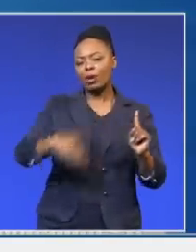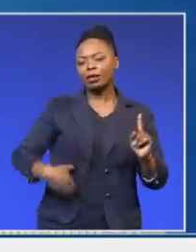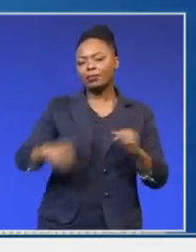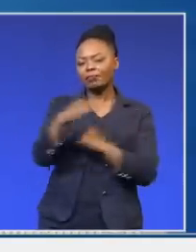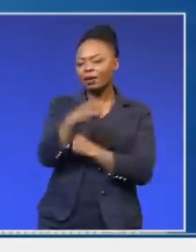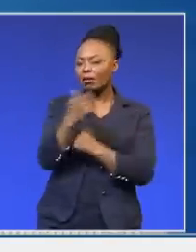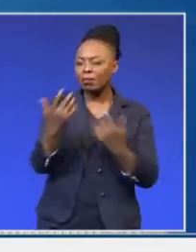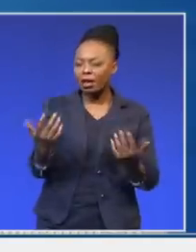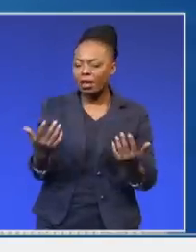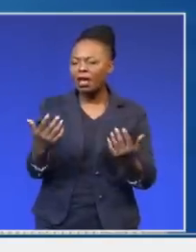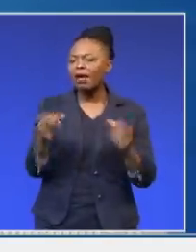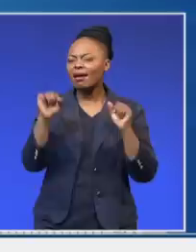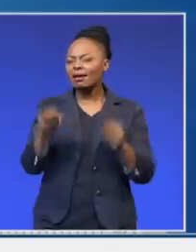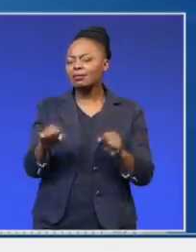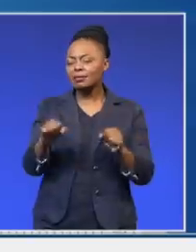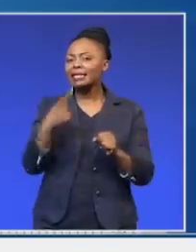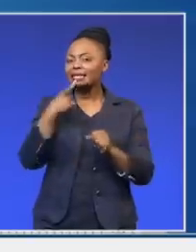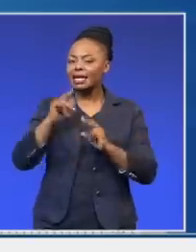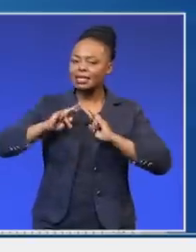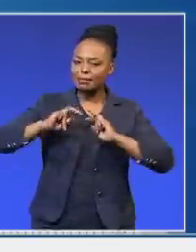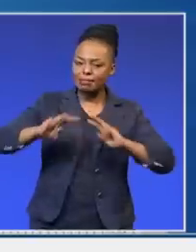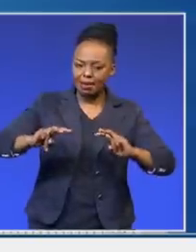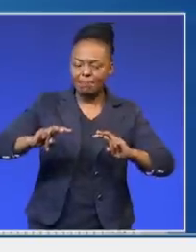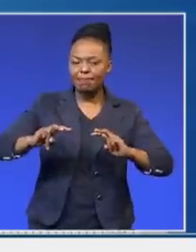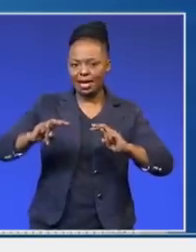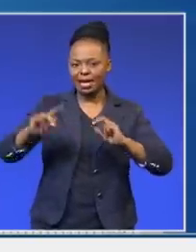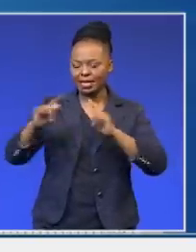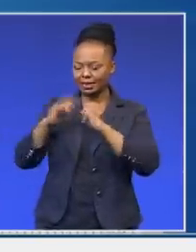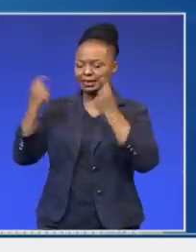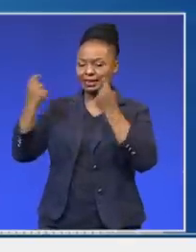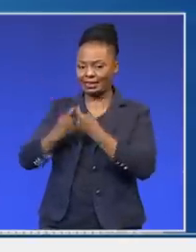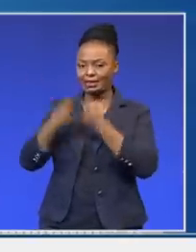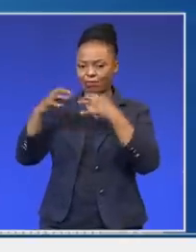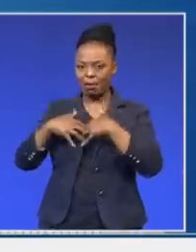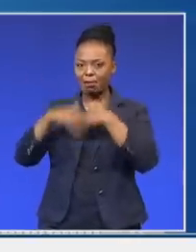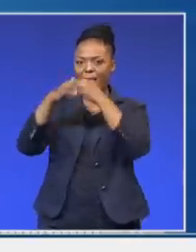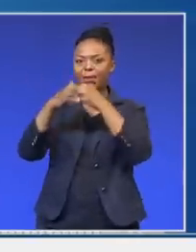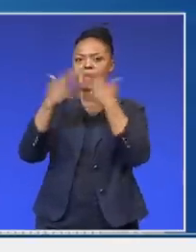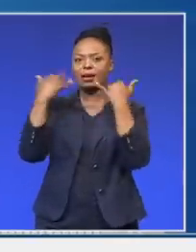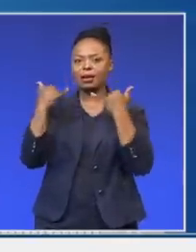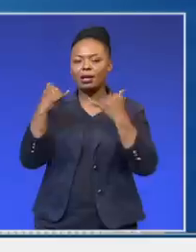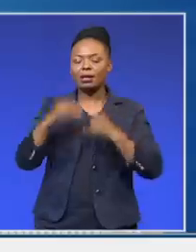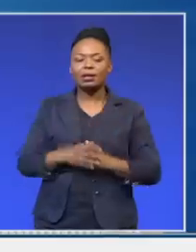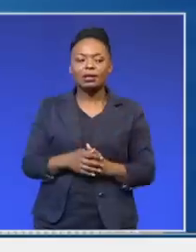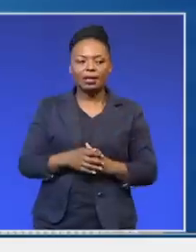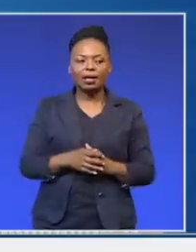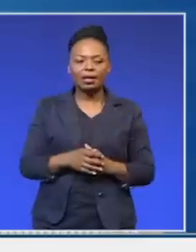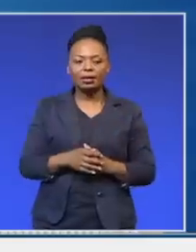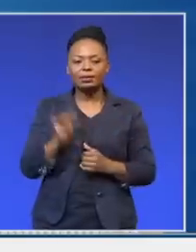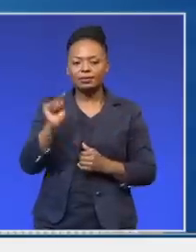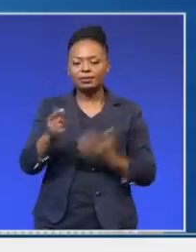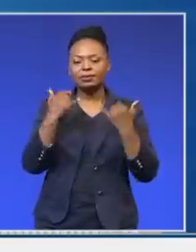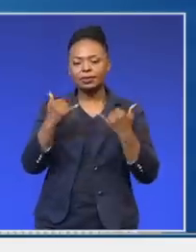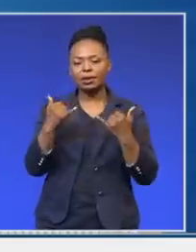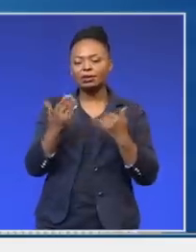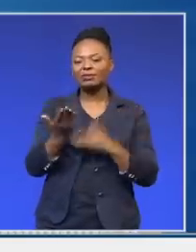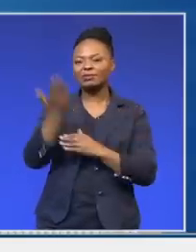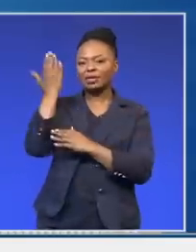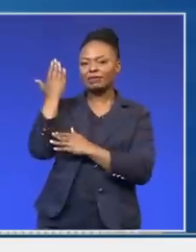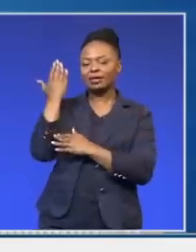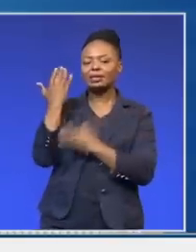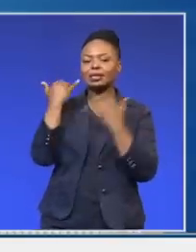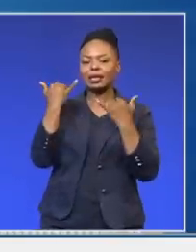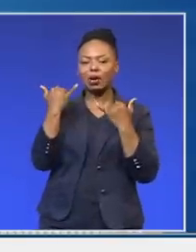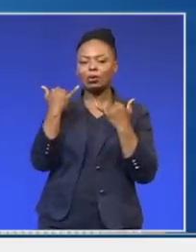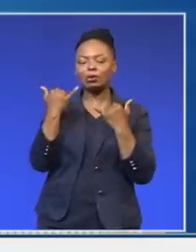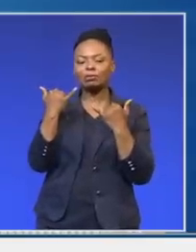there will be this inquiry which will be led by a retired judge. It also admits to previous engagements that have